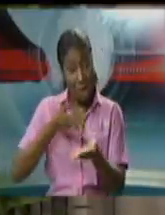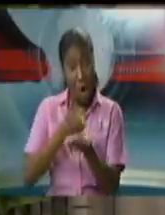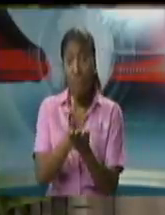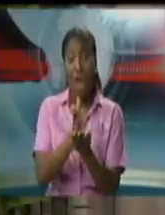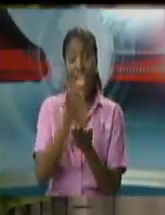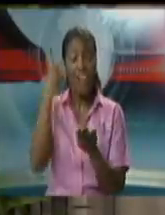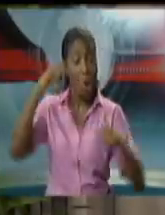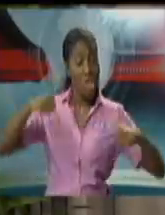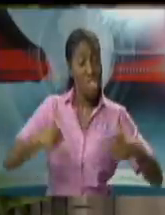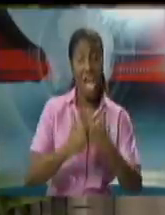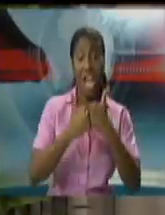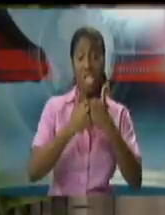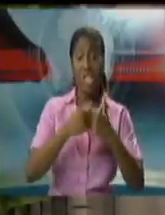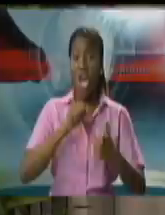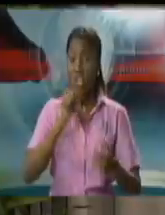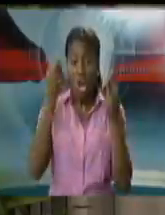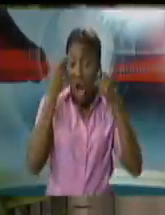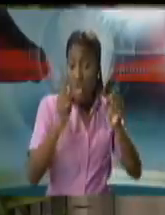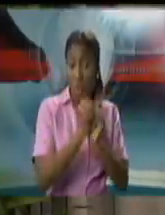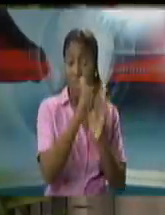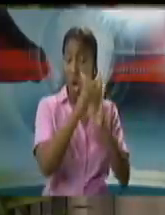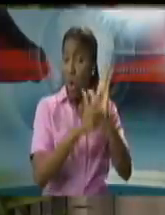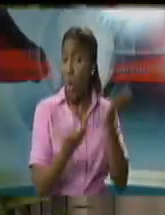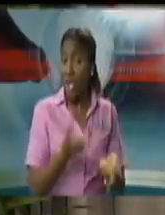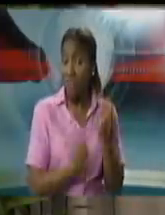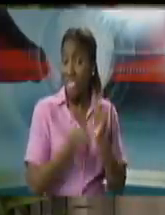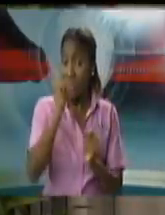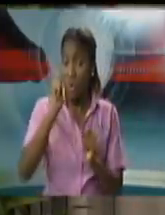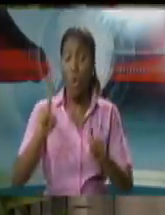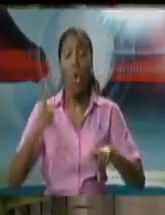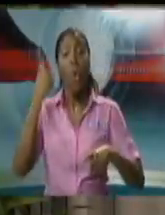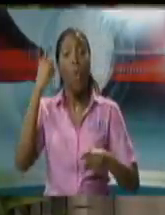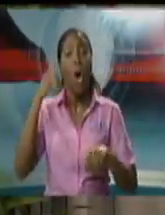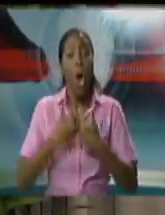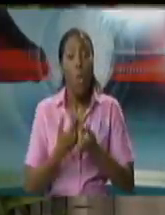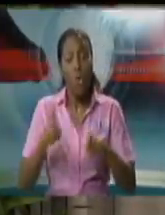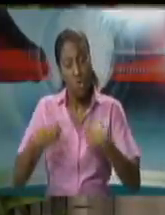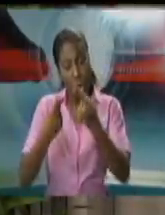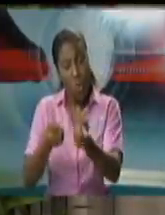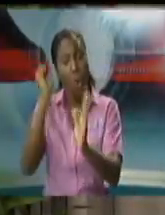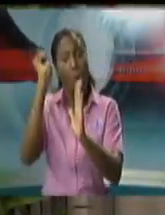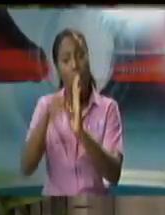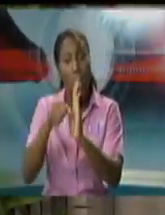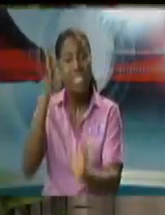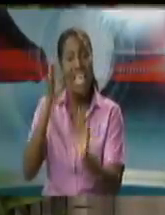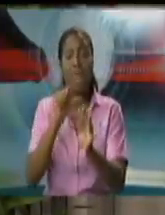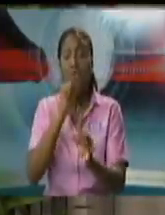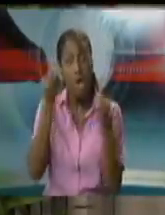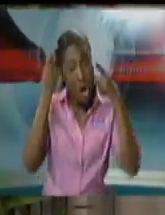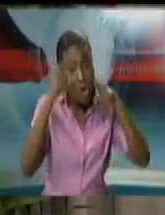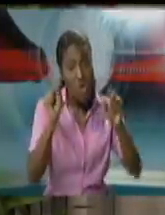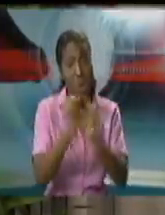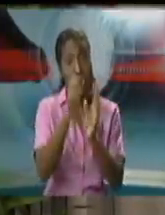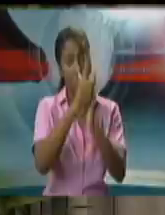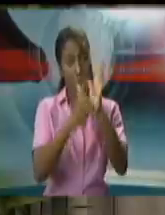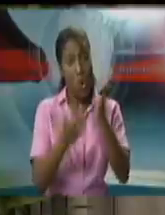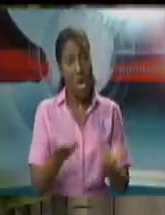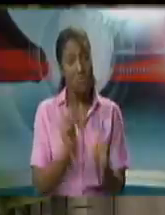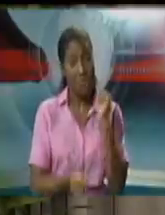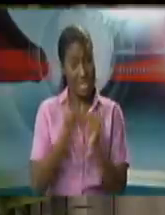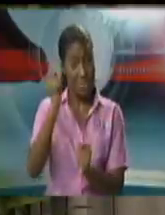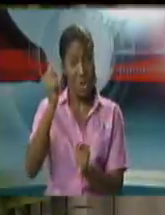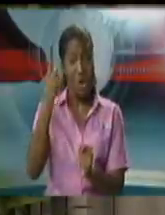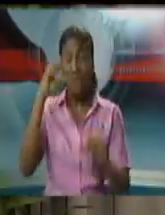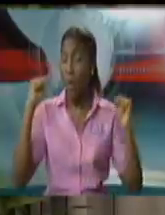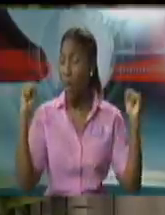Tobago. The courts are the forum for the ventilation of issues and the consideration of all of persons' rights.